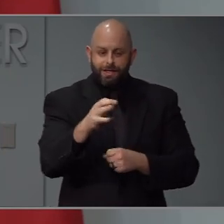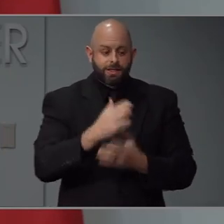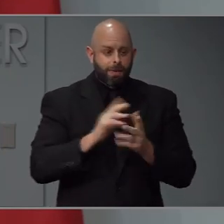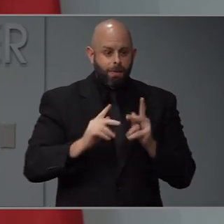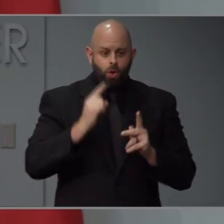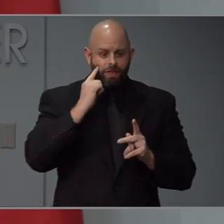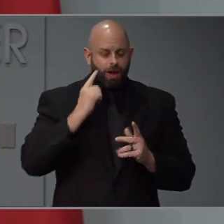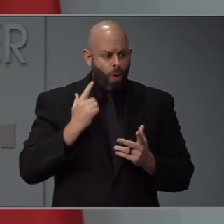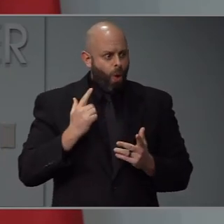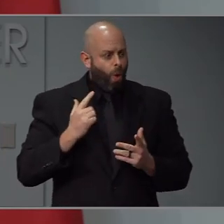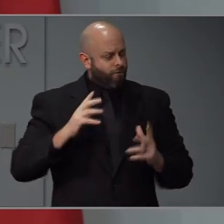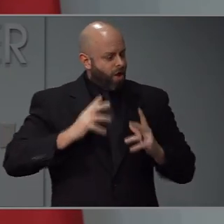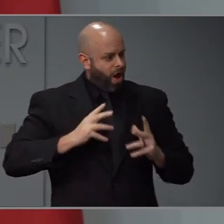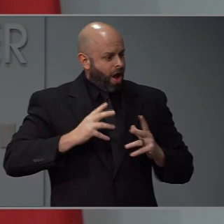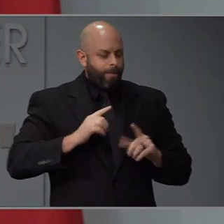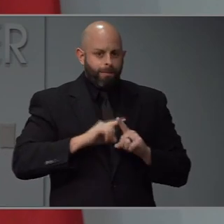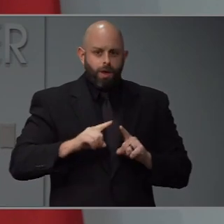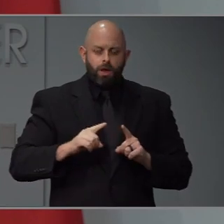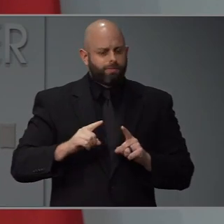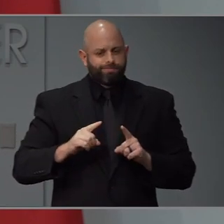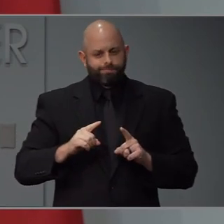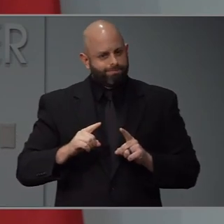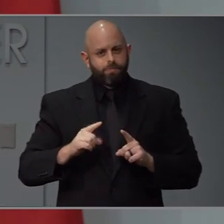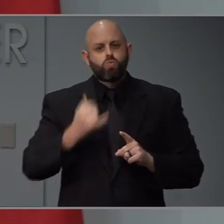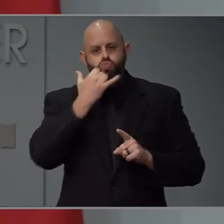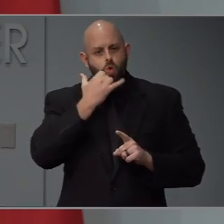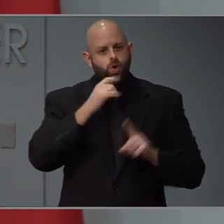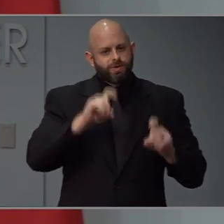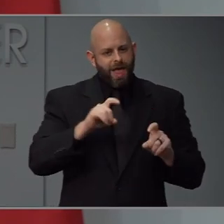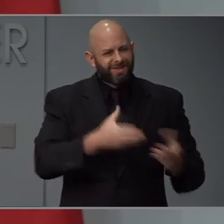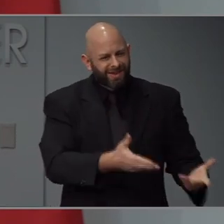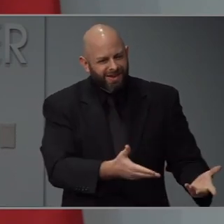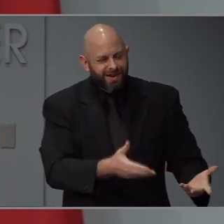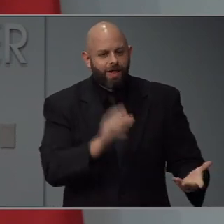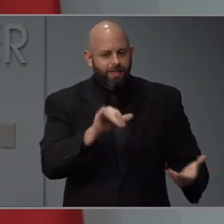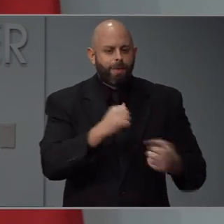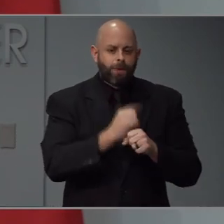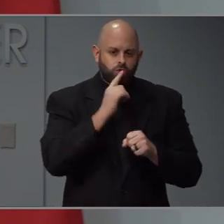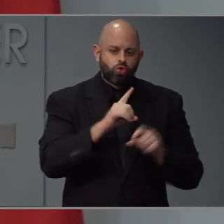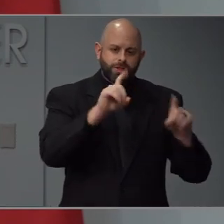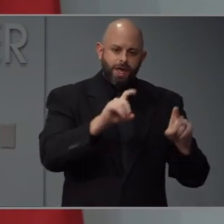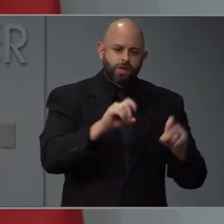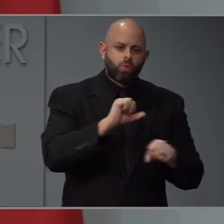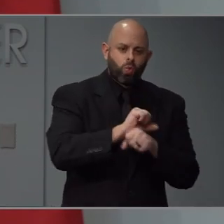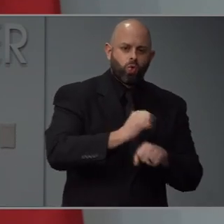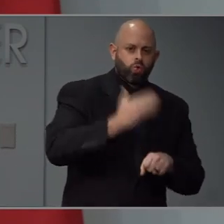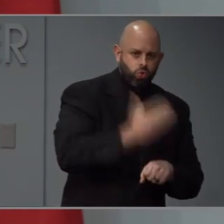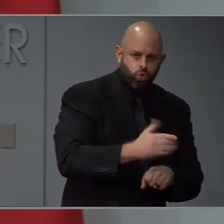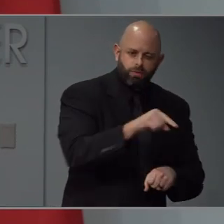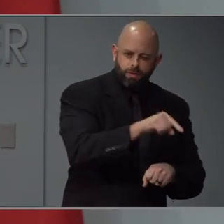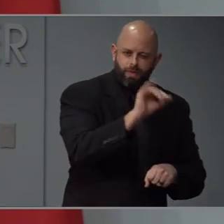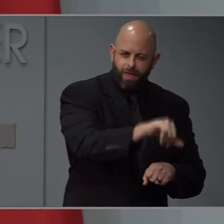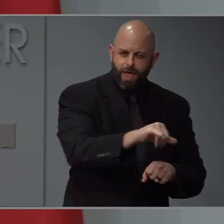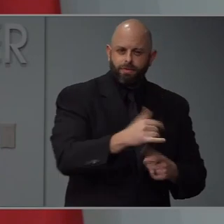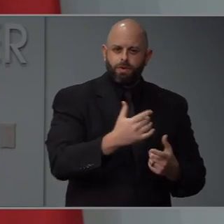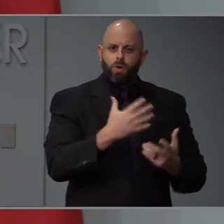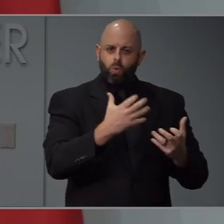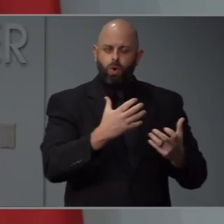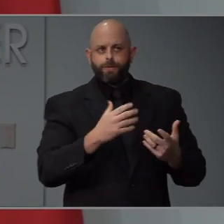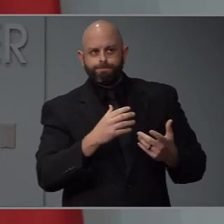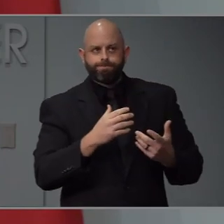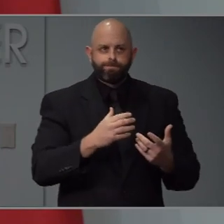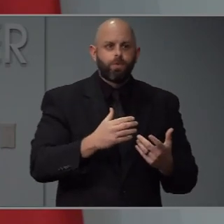negative but actually have COVID-19. So we want to make sure the tests are working well and that they have good